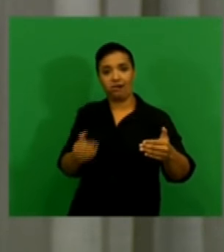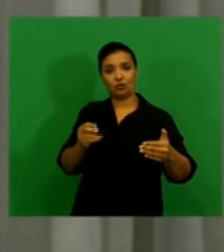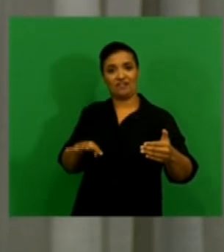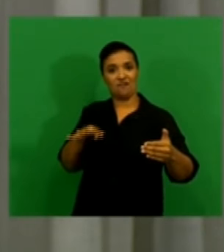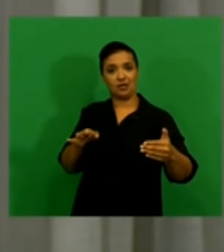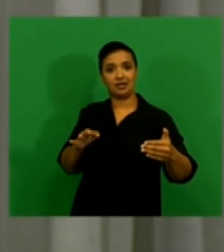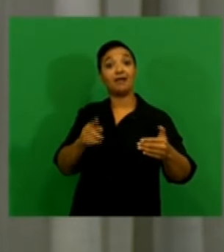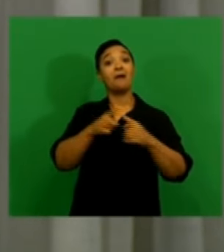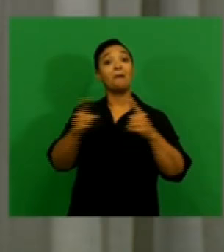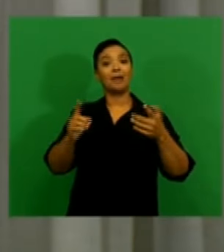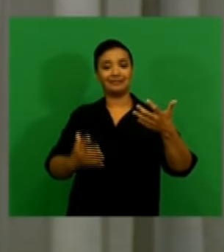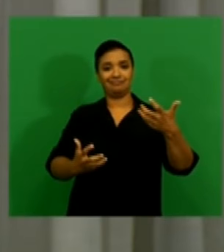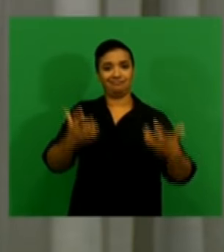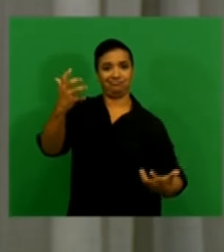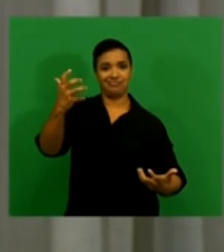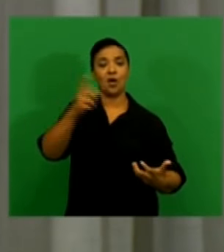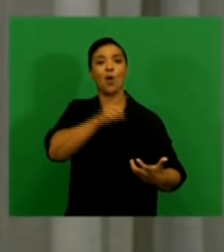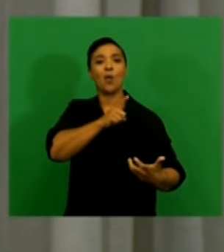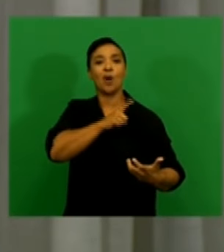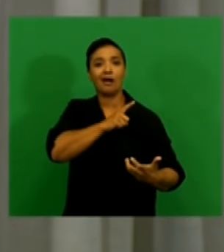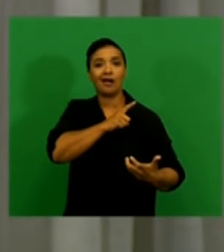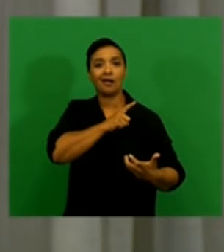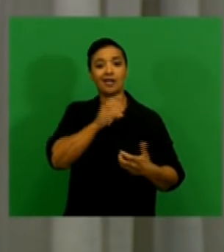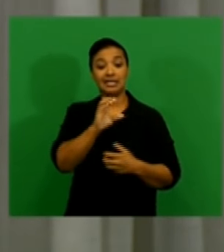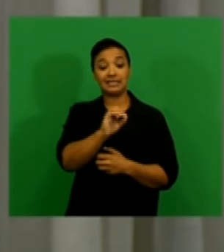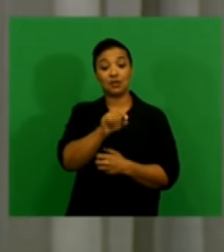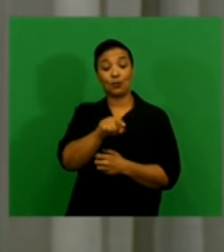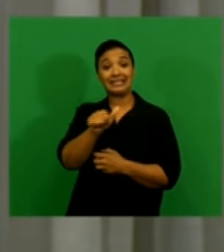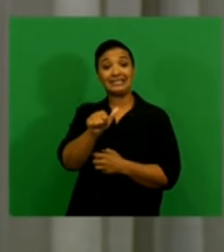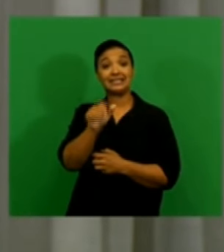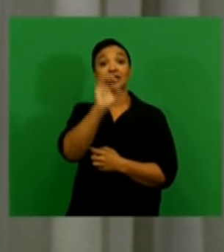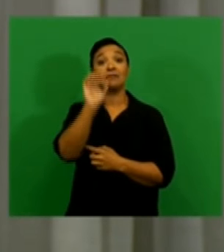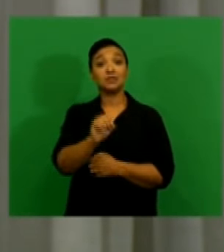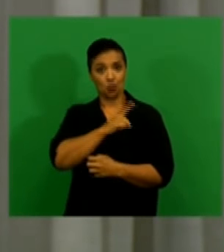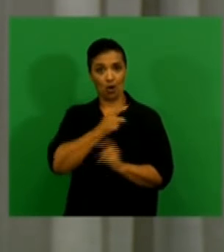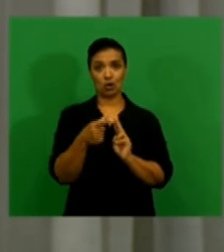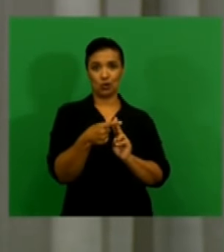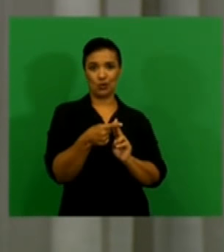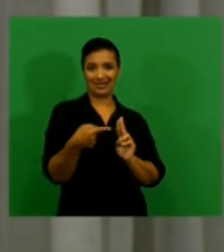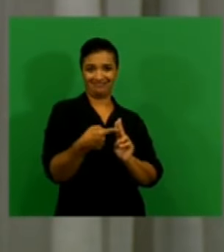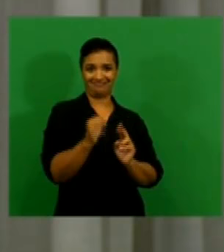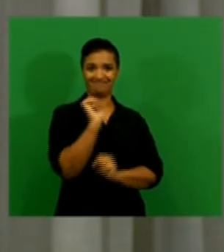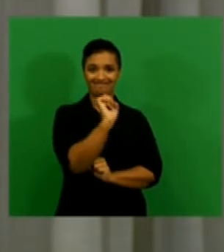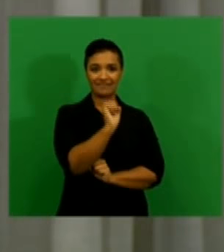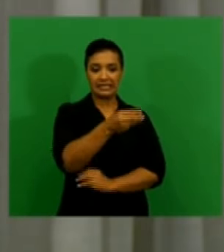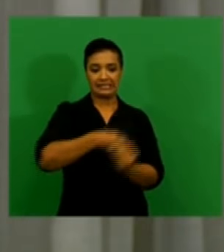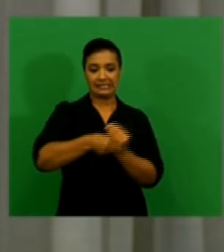been distorted by the marked deadline of 0.6 percentage points for trade union respondents.